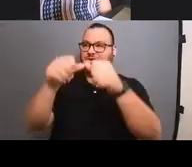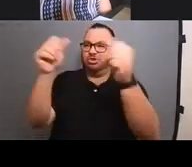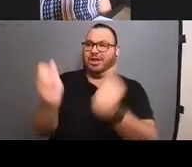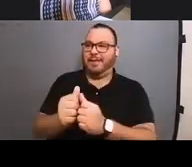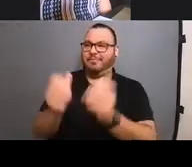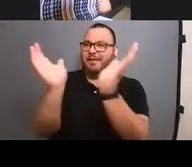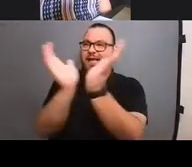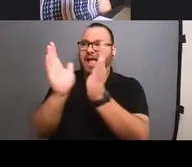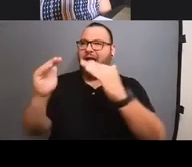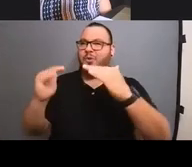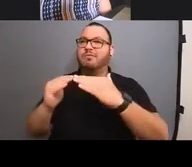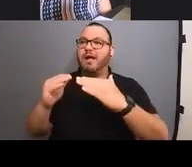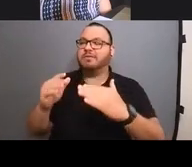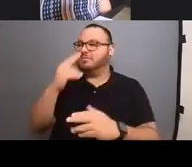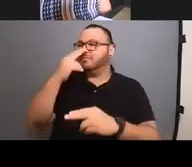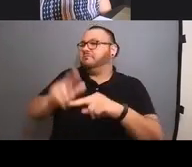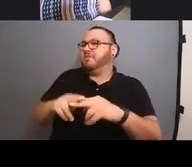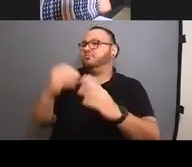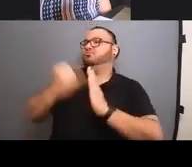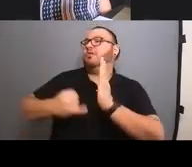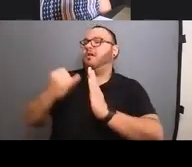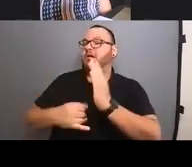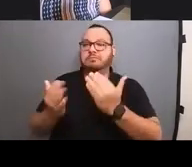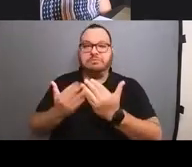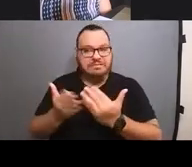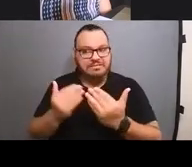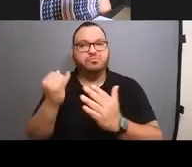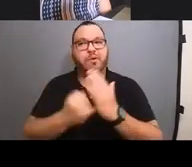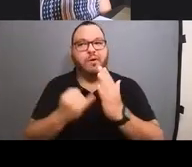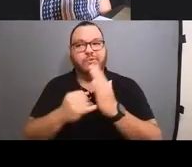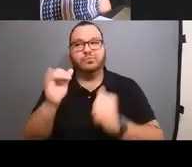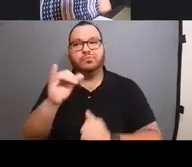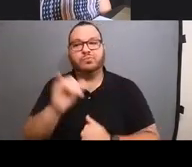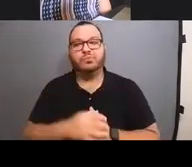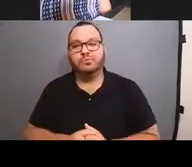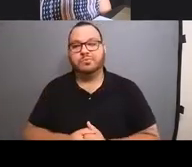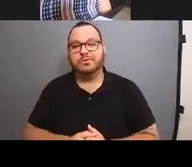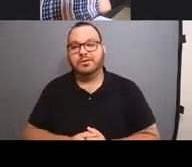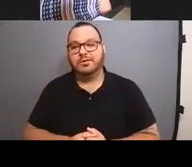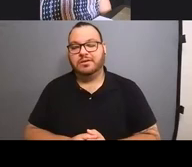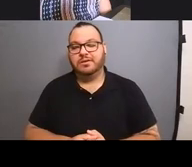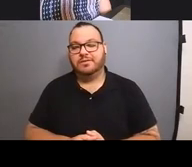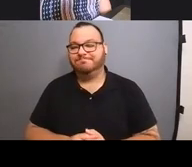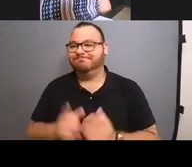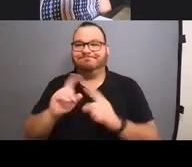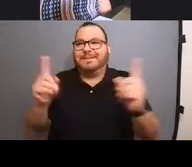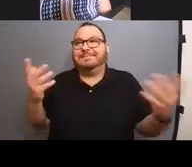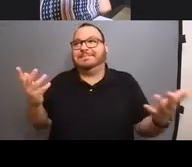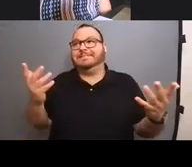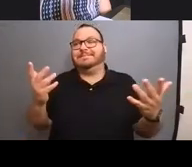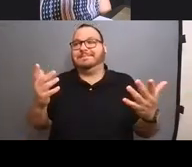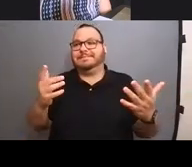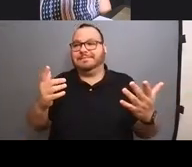really fun to draw. Um, and it's easy to draw, but, um, expanding your